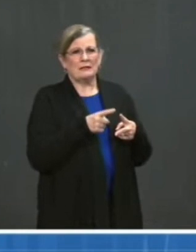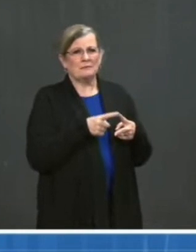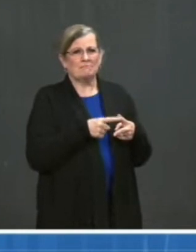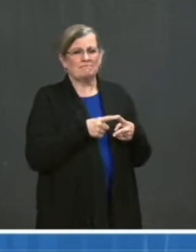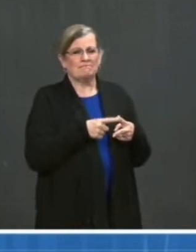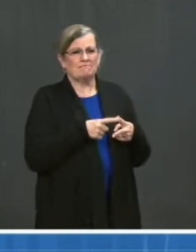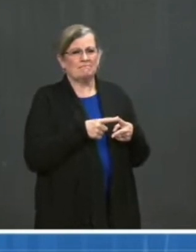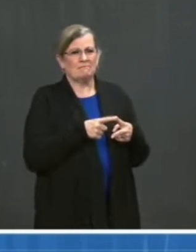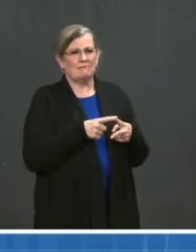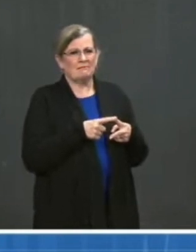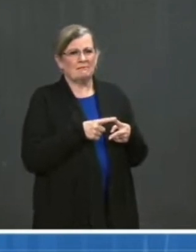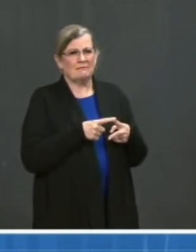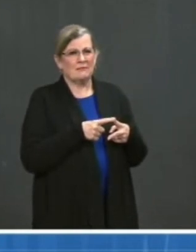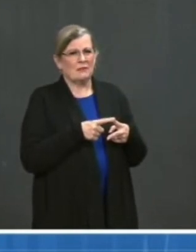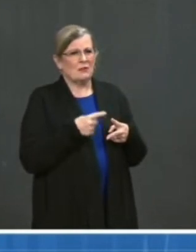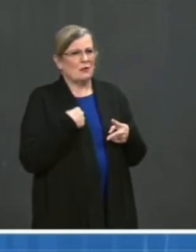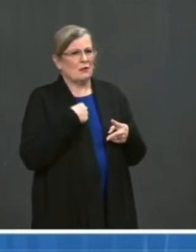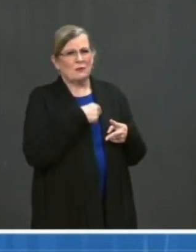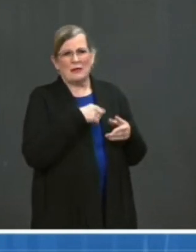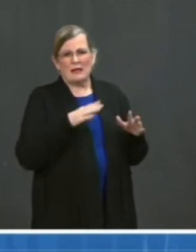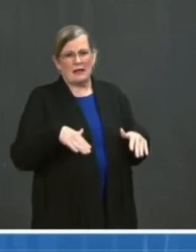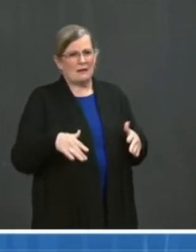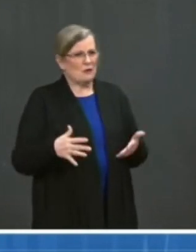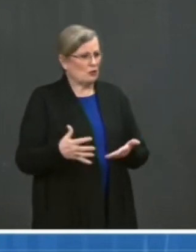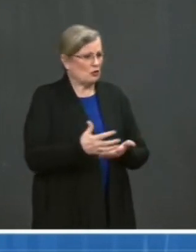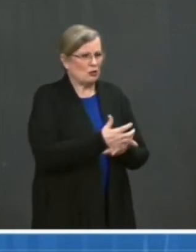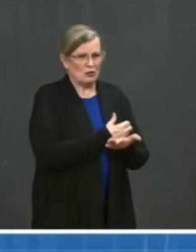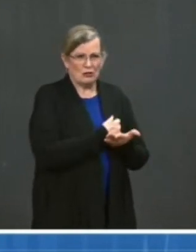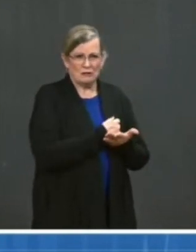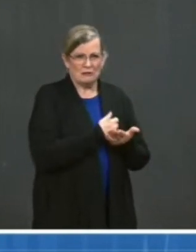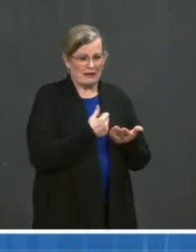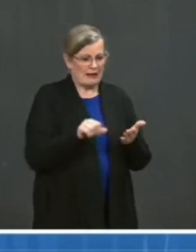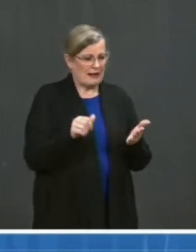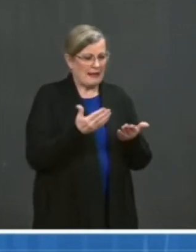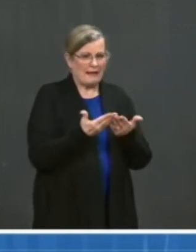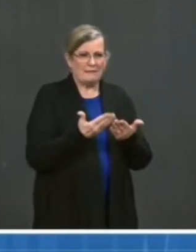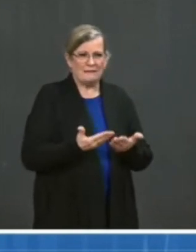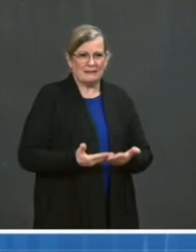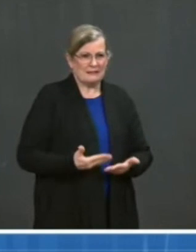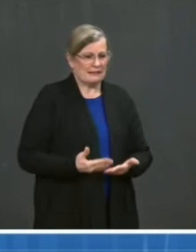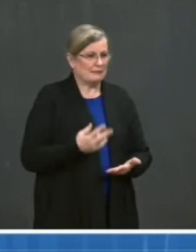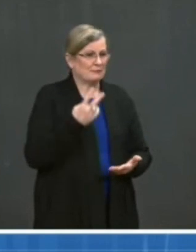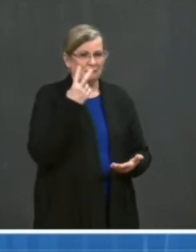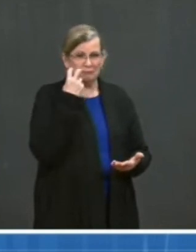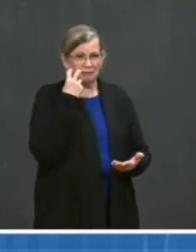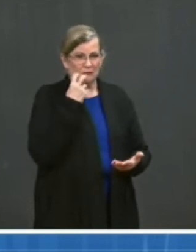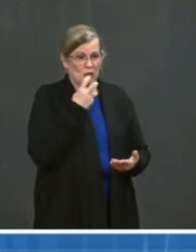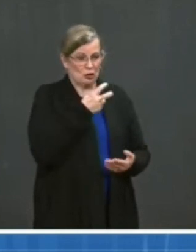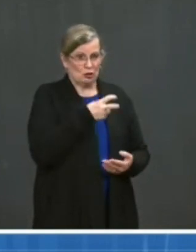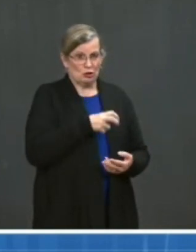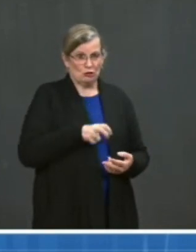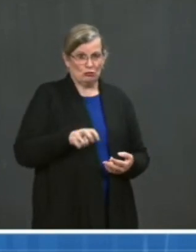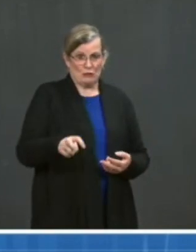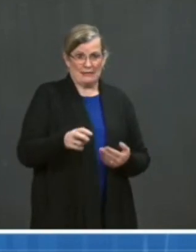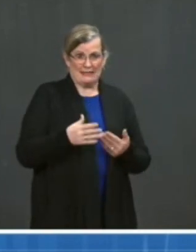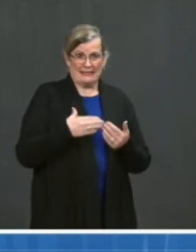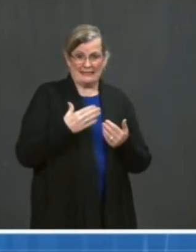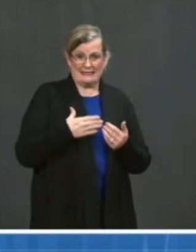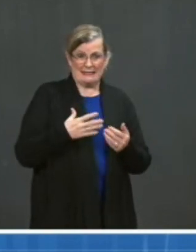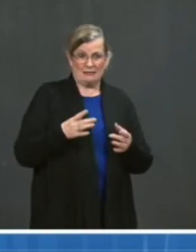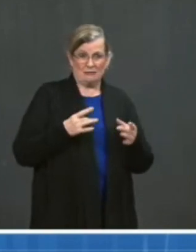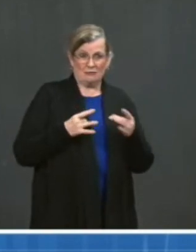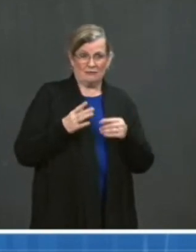transmit more efficiently from person to person. There is a suggestion that it also causes more severe